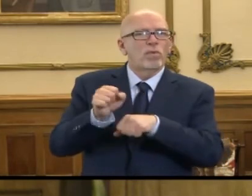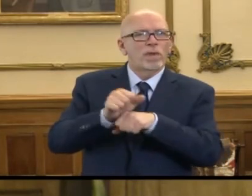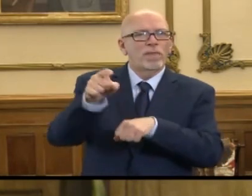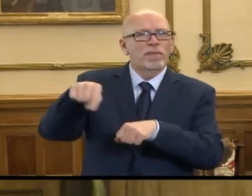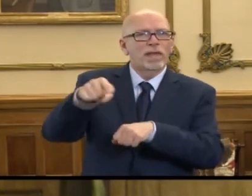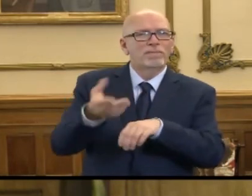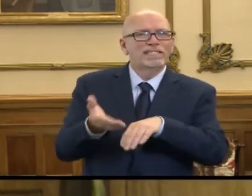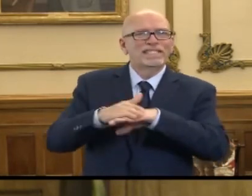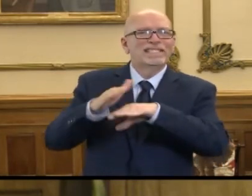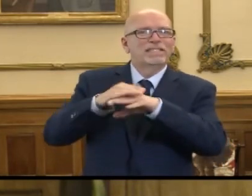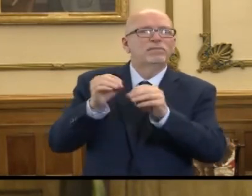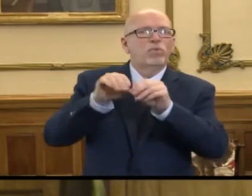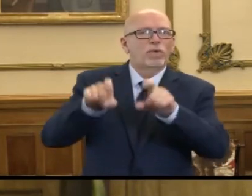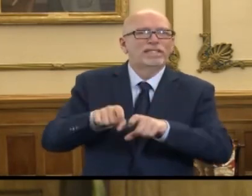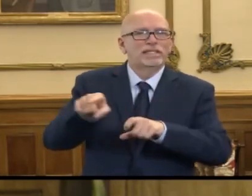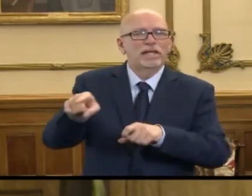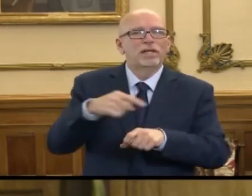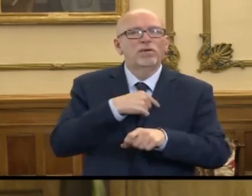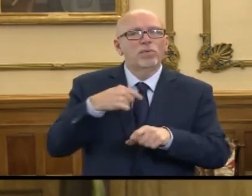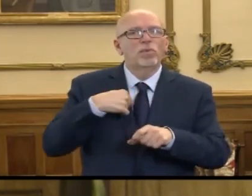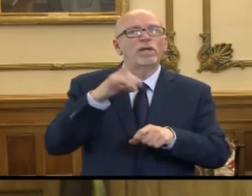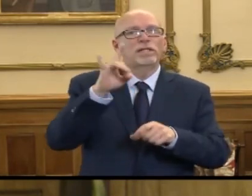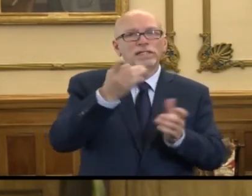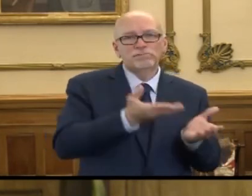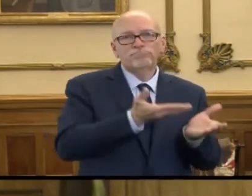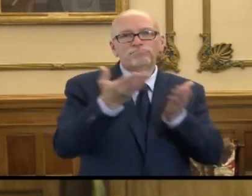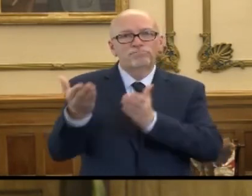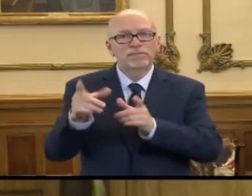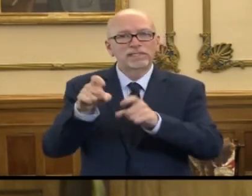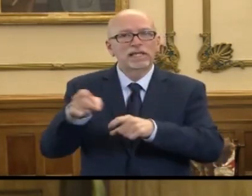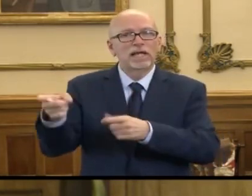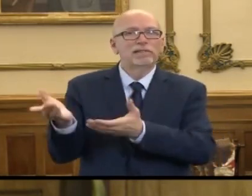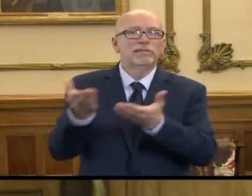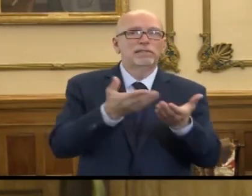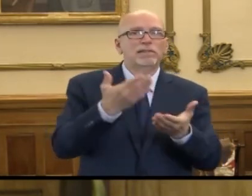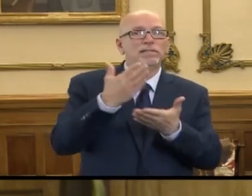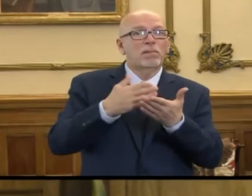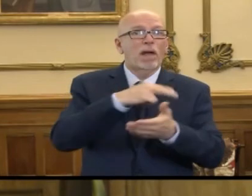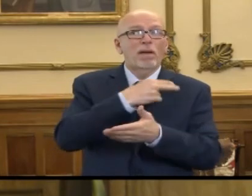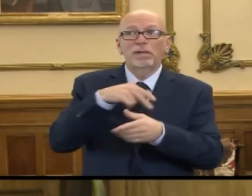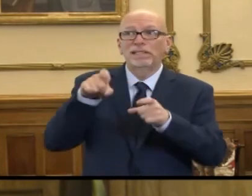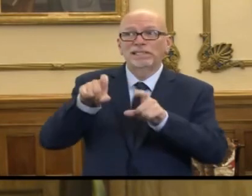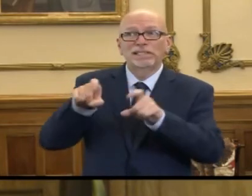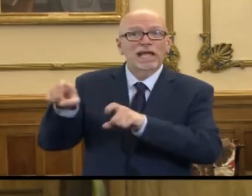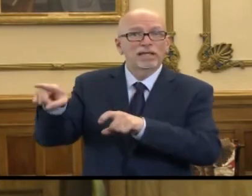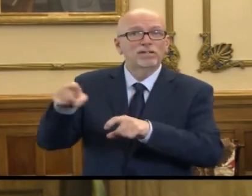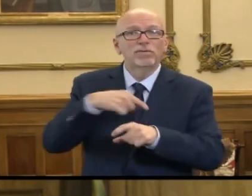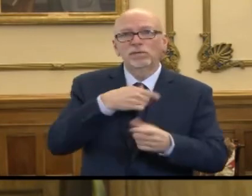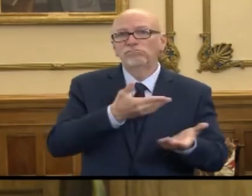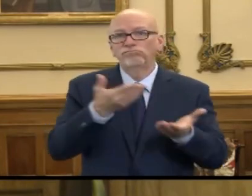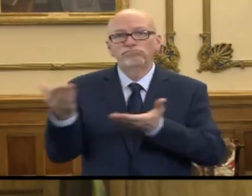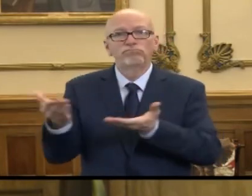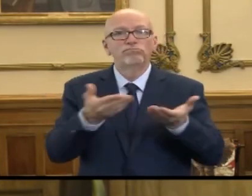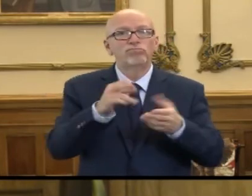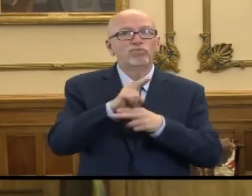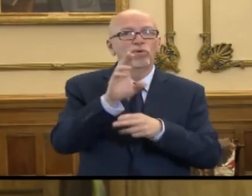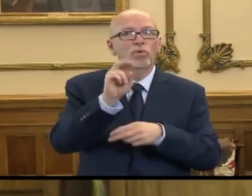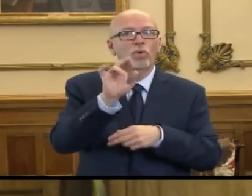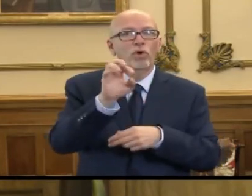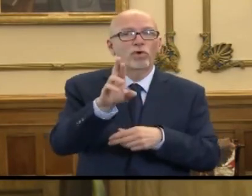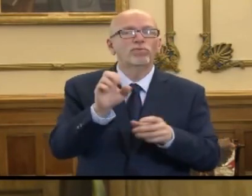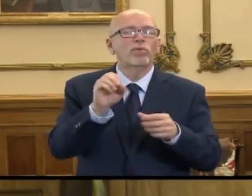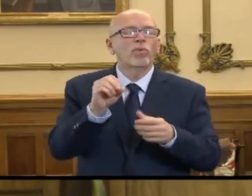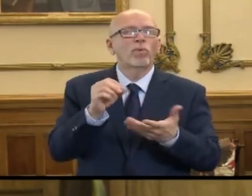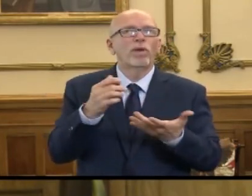to increase testing. We have actually couriered tests from over there when hospital systems have needed to test individuals, so